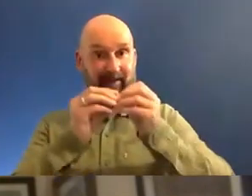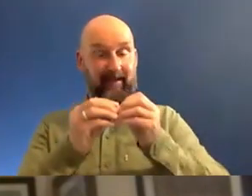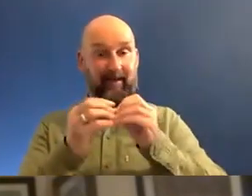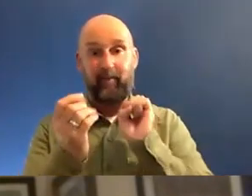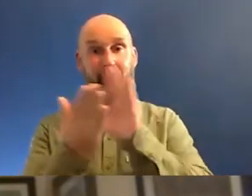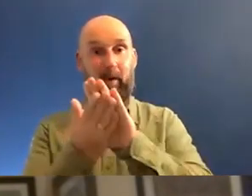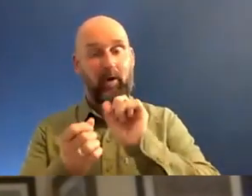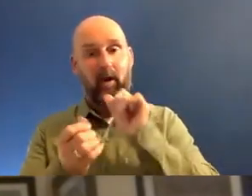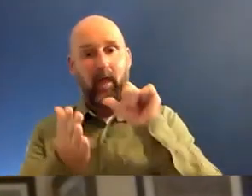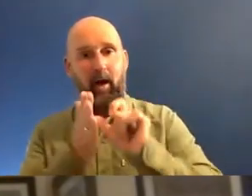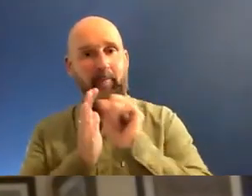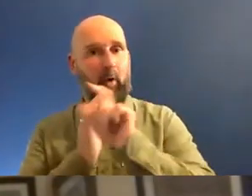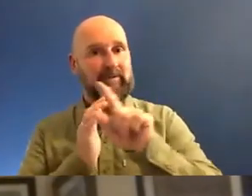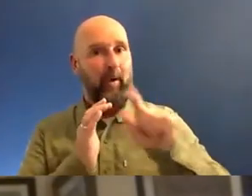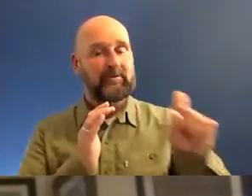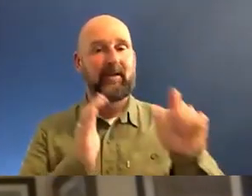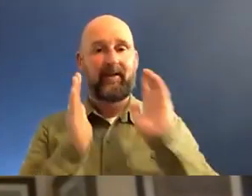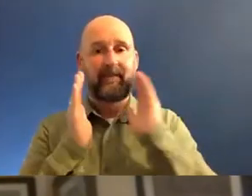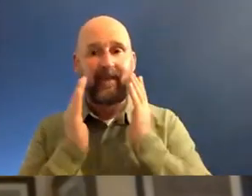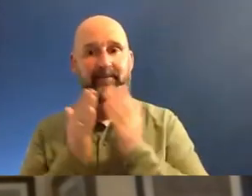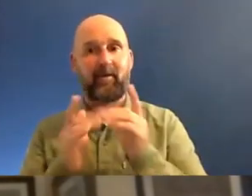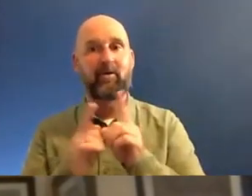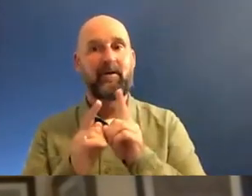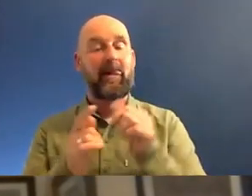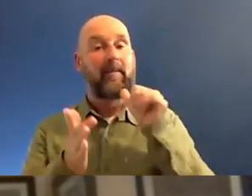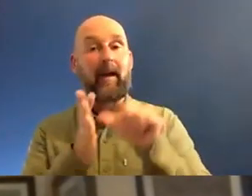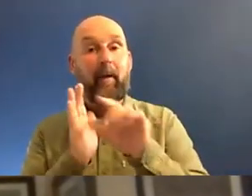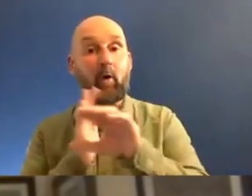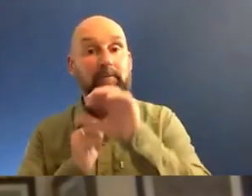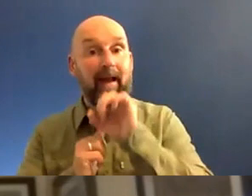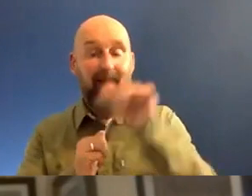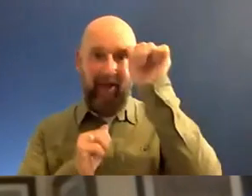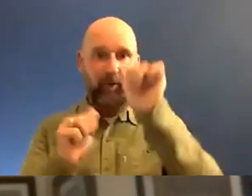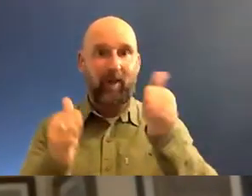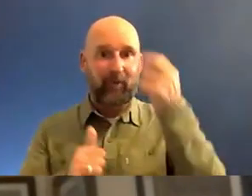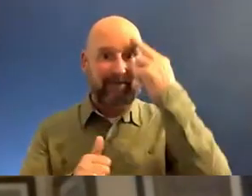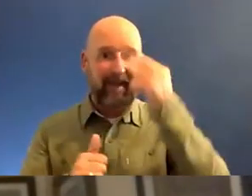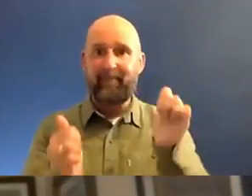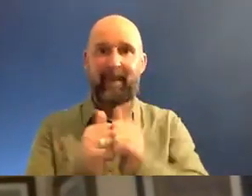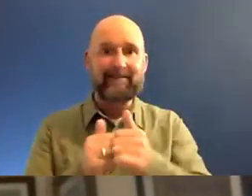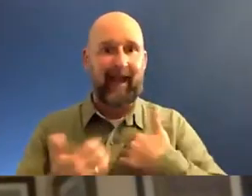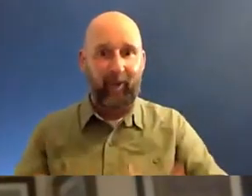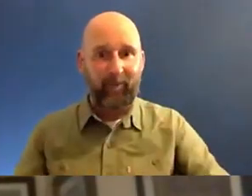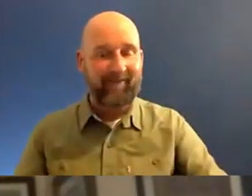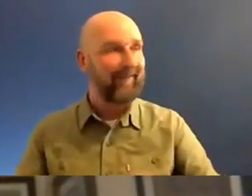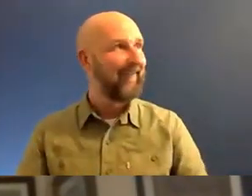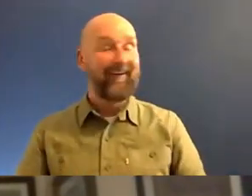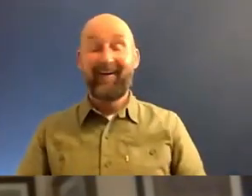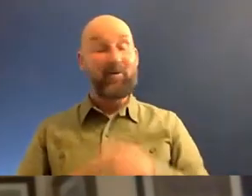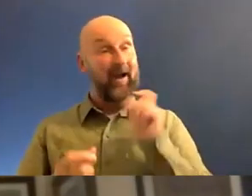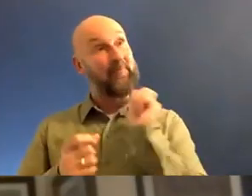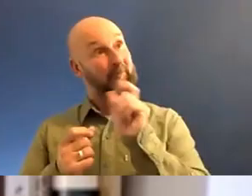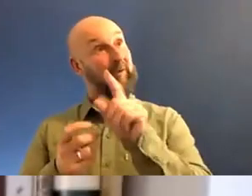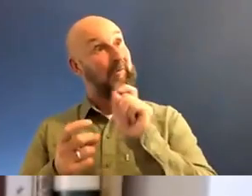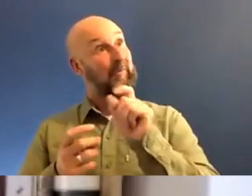all off. And I'm on Facebook, first name terms with my postman now, and with the guy at the post office. And so that was really, really good.